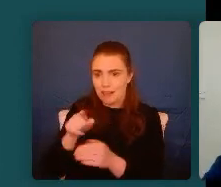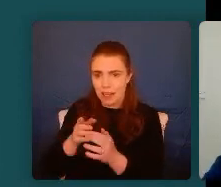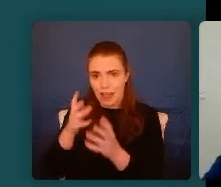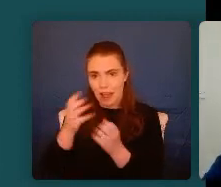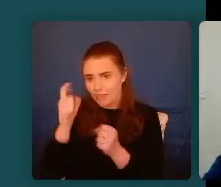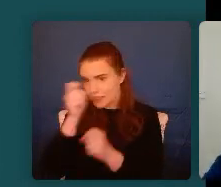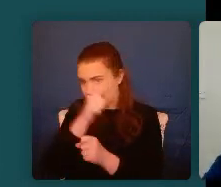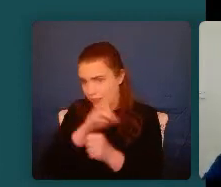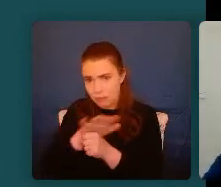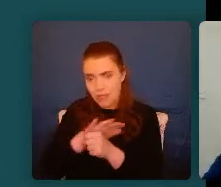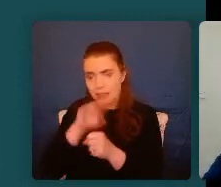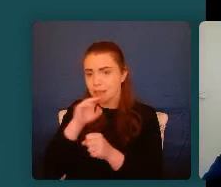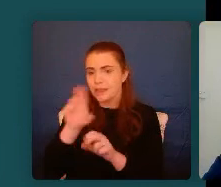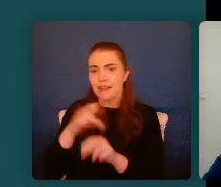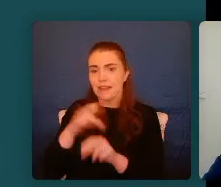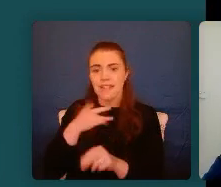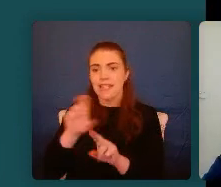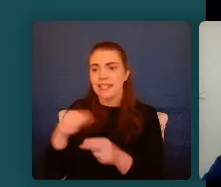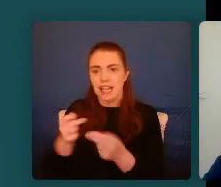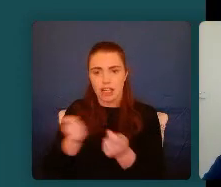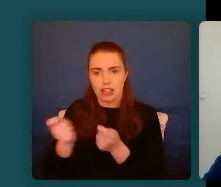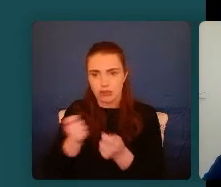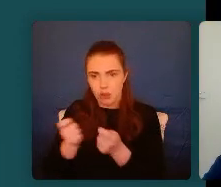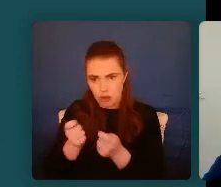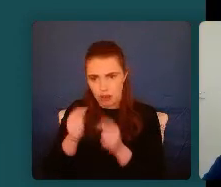they don't feel that they can control the threat that's around them.